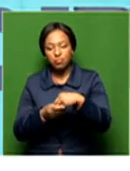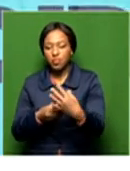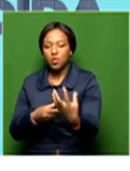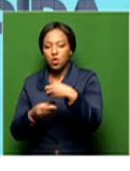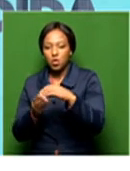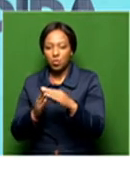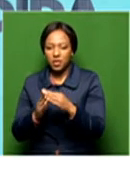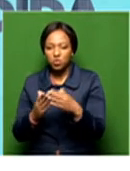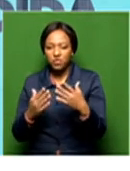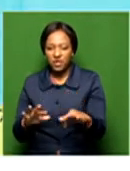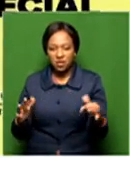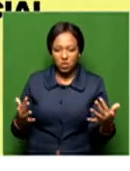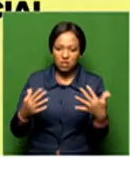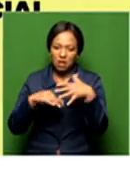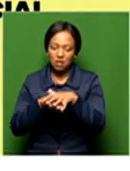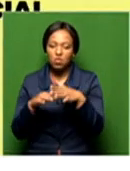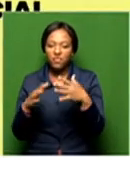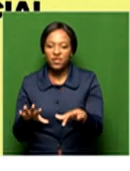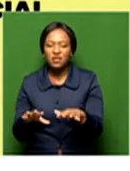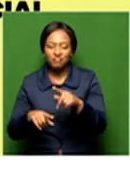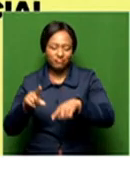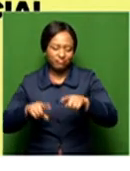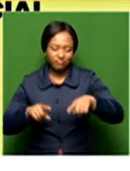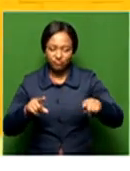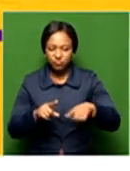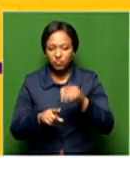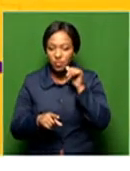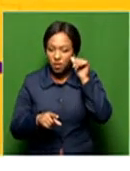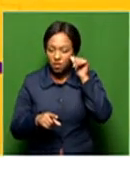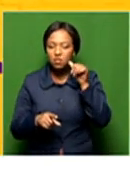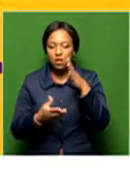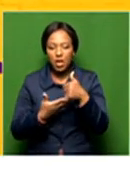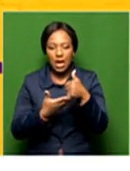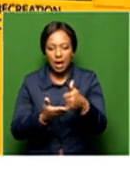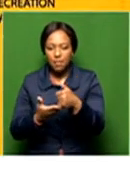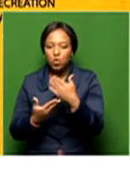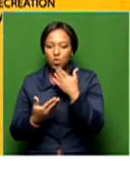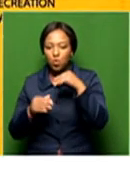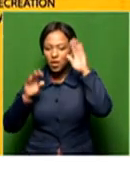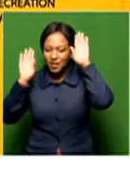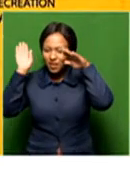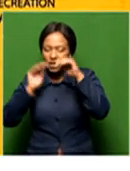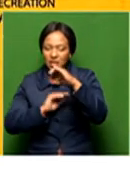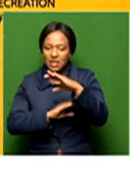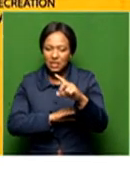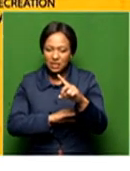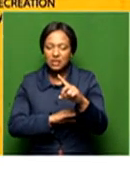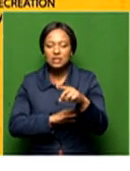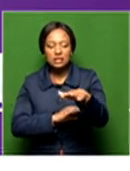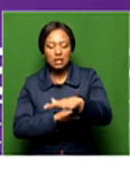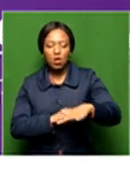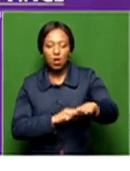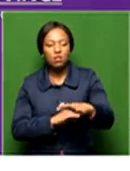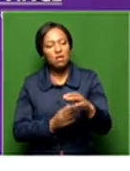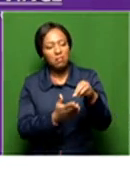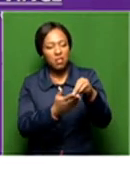So we've integrated the old ladies, and they are able to assist us to work with the ECDs that are within the localities. They bring in the young